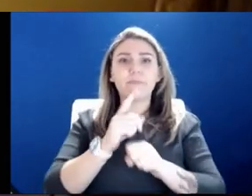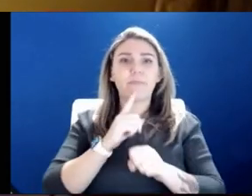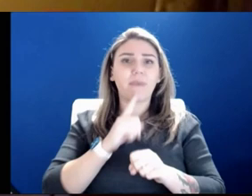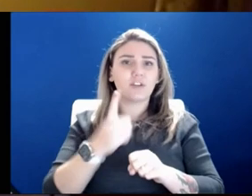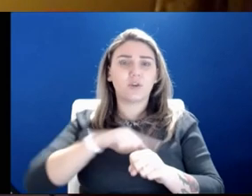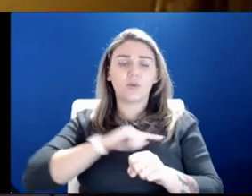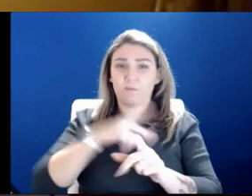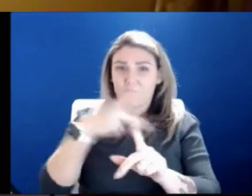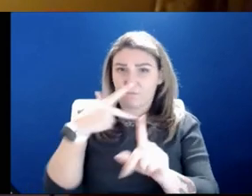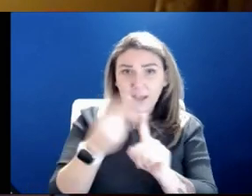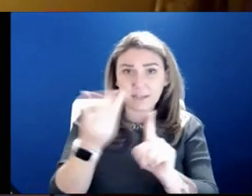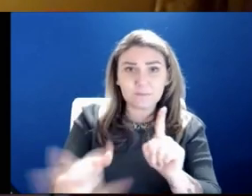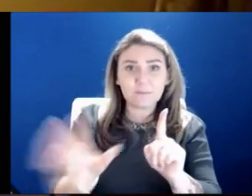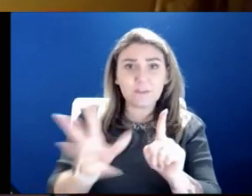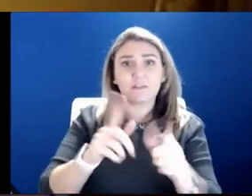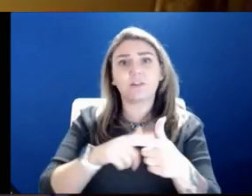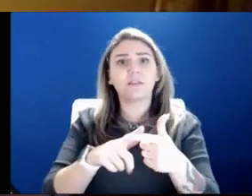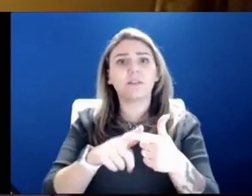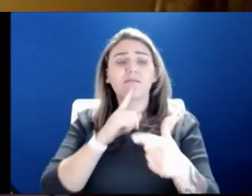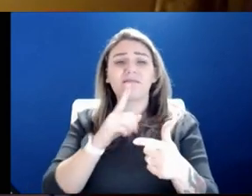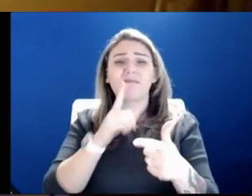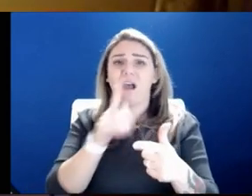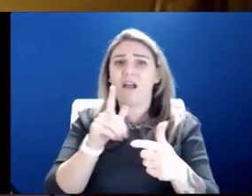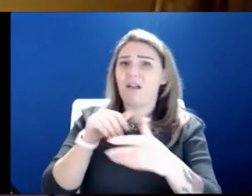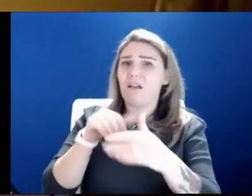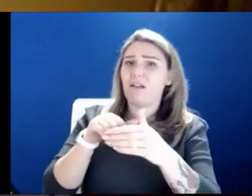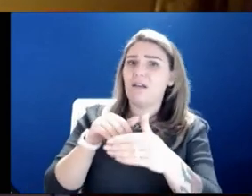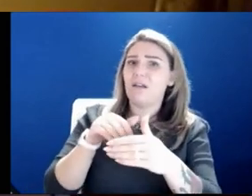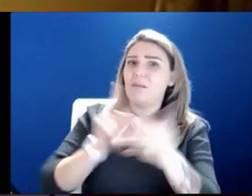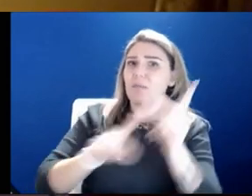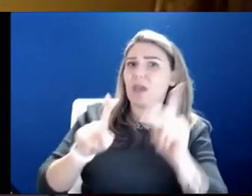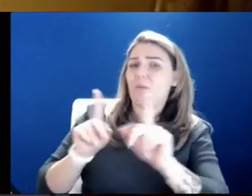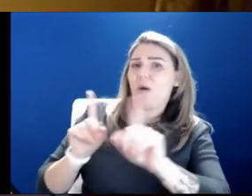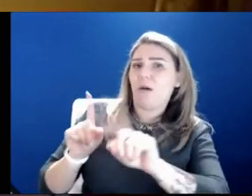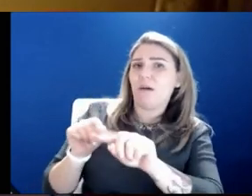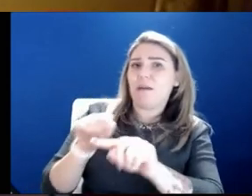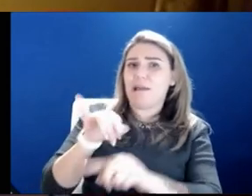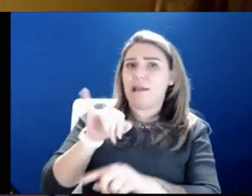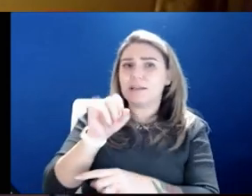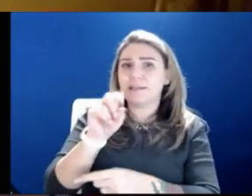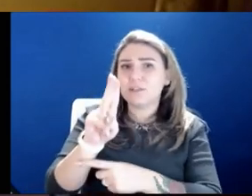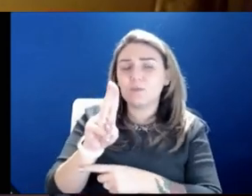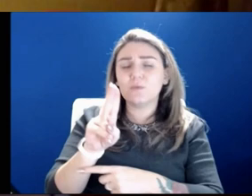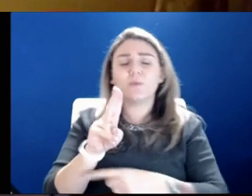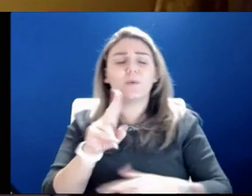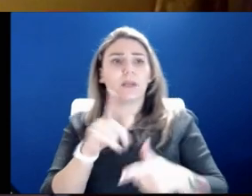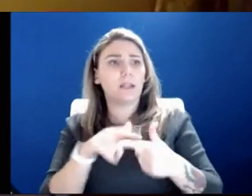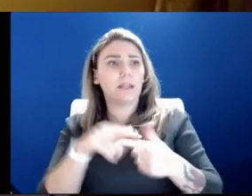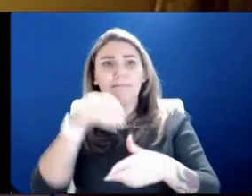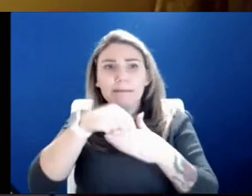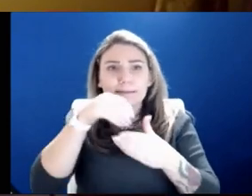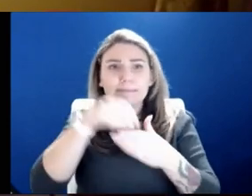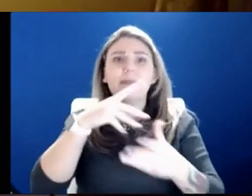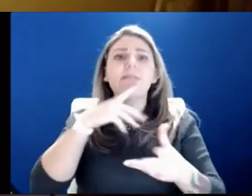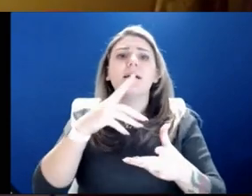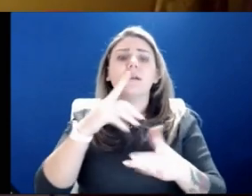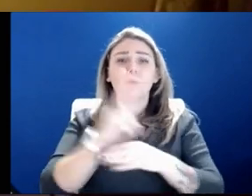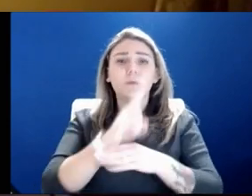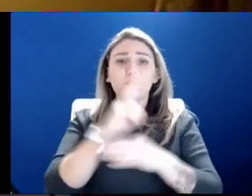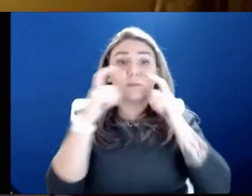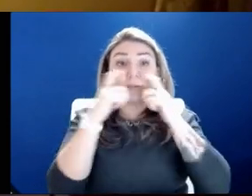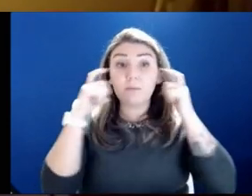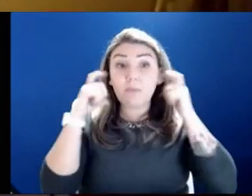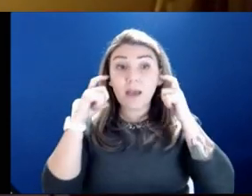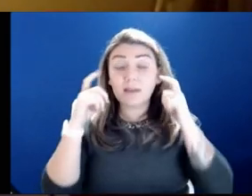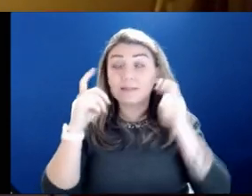getting vaccinated. So we're not filling up ICUs when you're in those indoor crowded environments, putting on a mask, which is, you know, not that